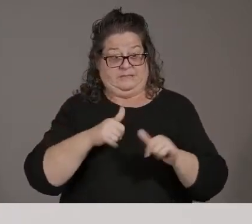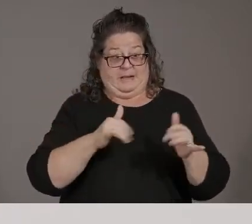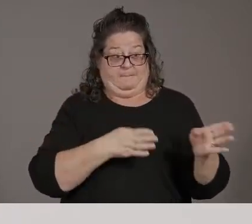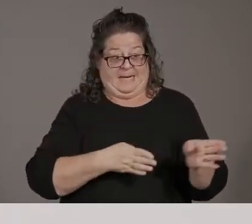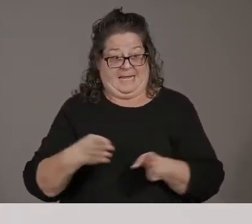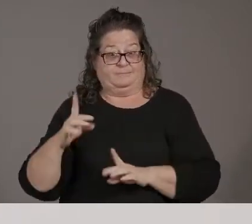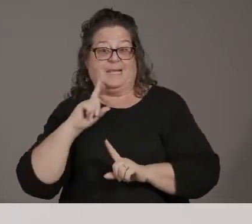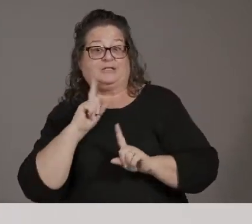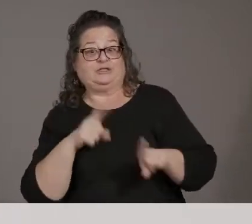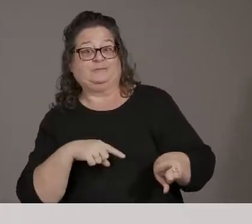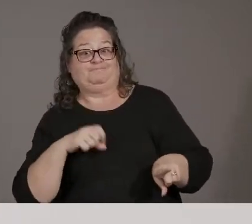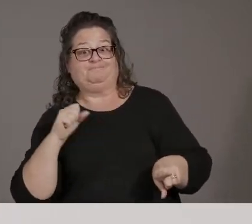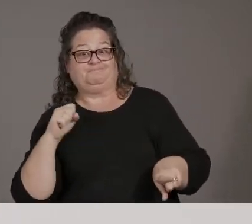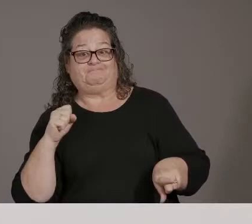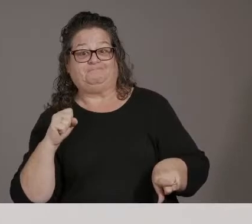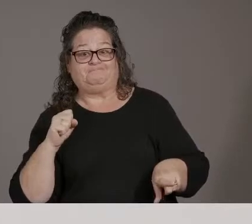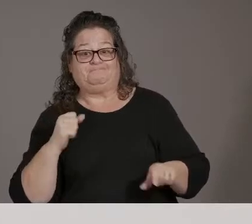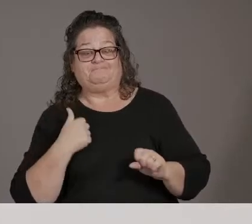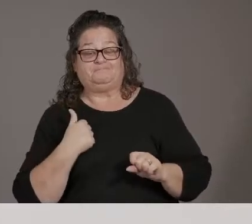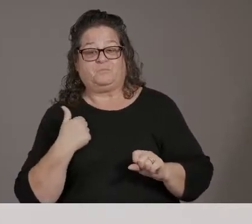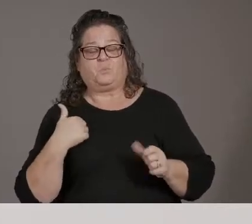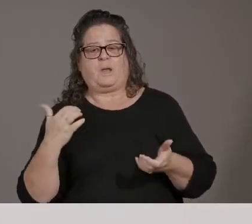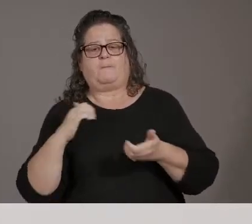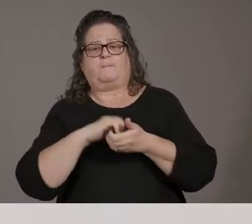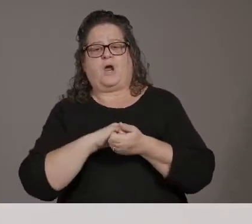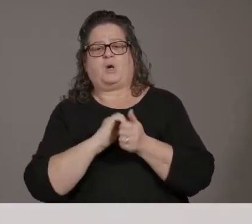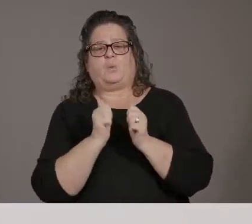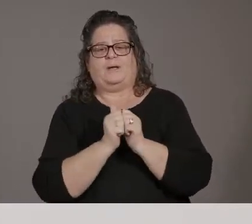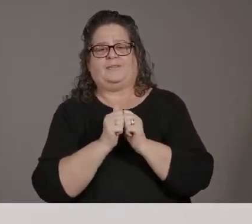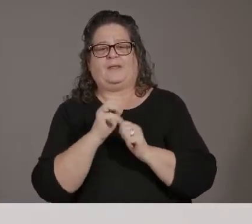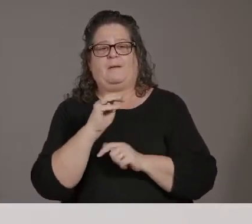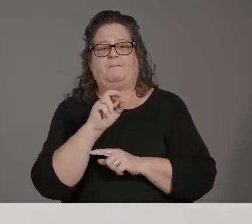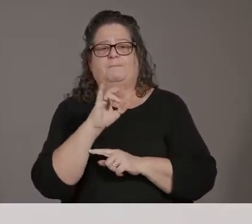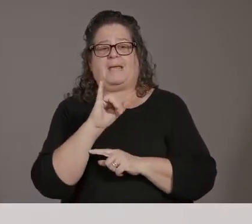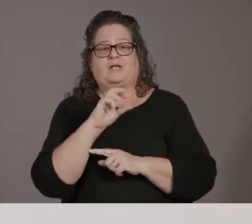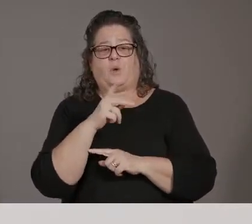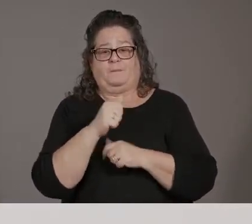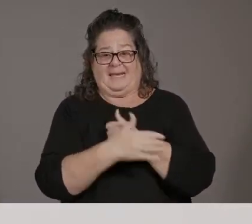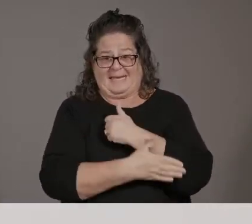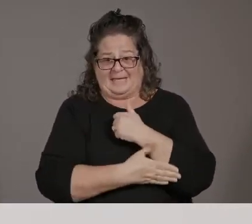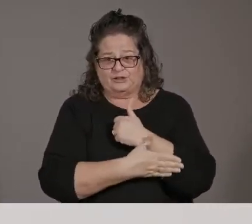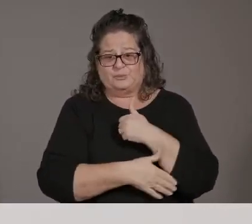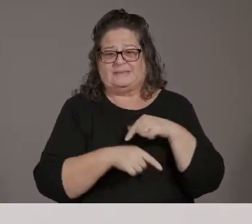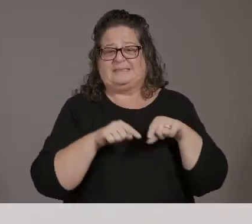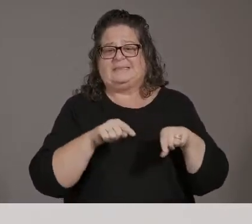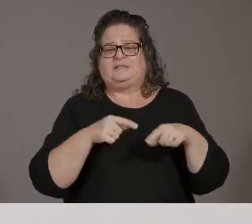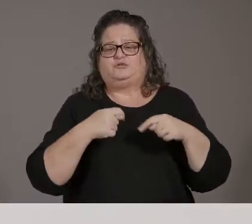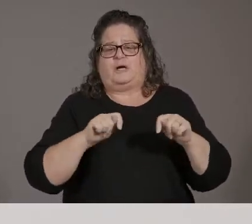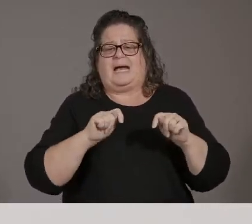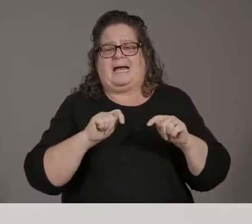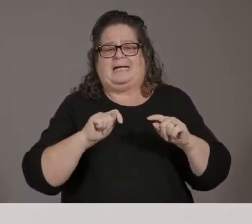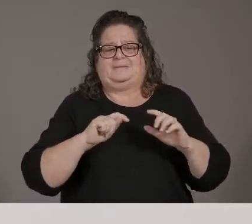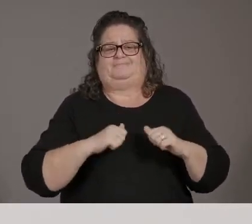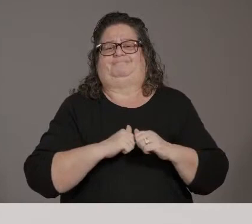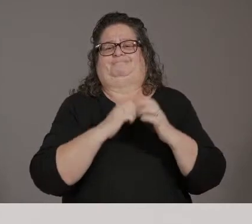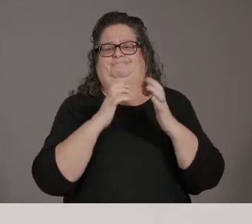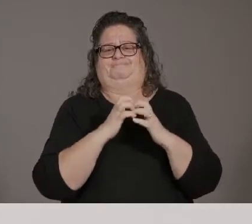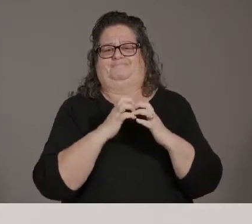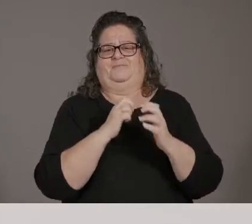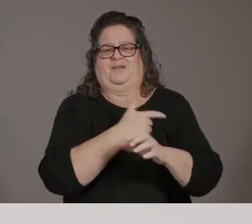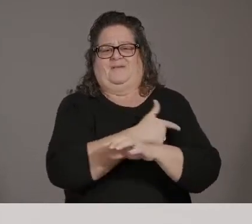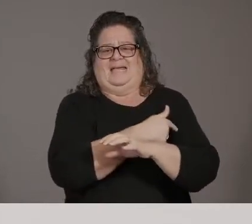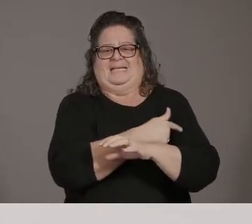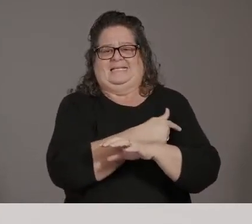on, um, you know, identifying high risk areas to get either pop up vaccination sites or established vaccination